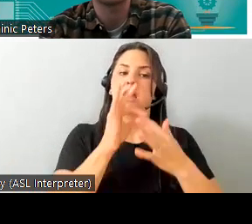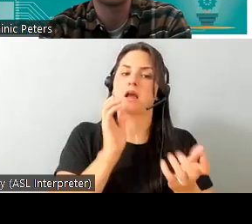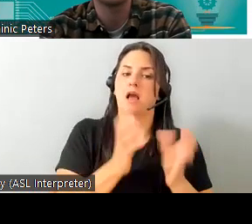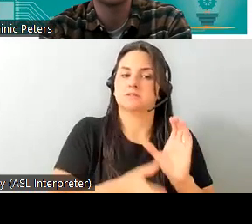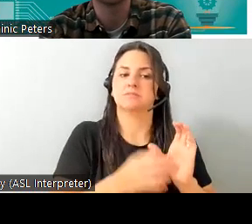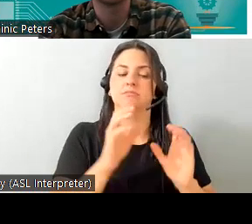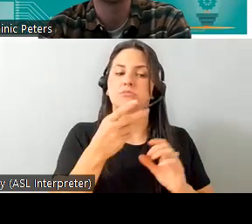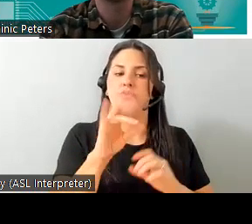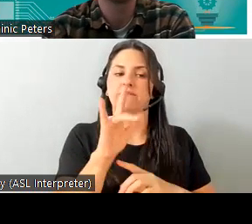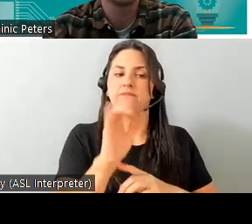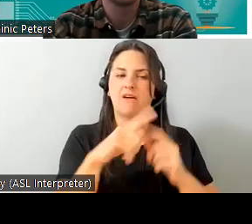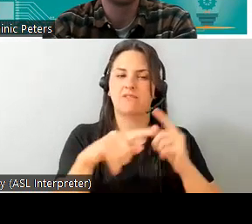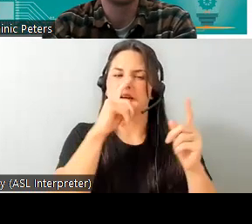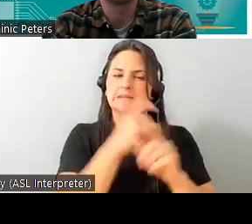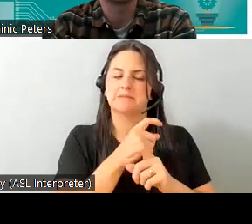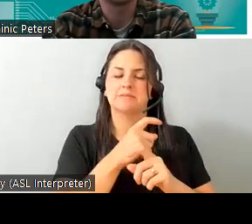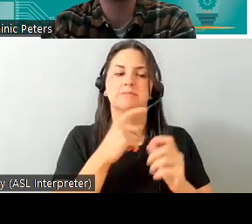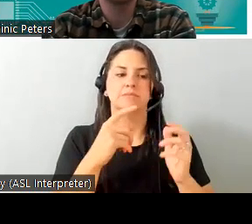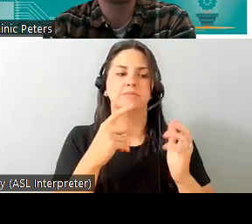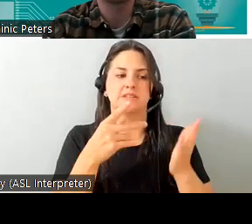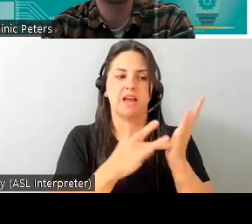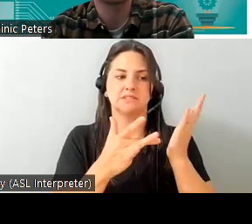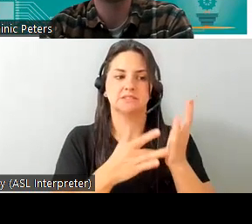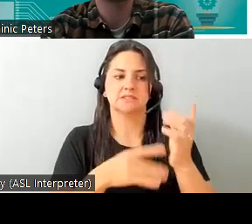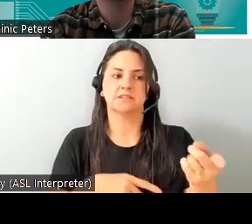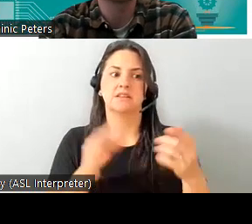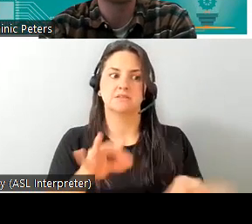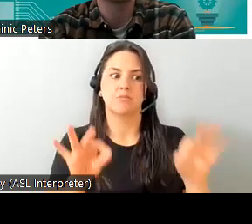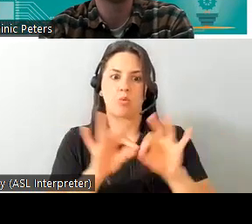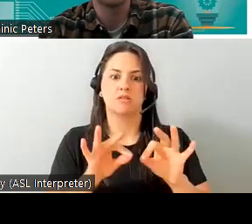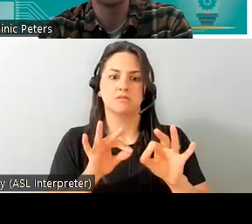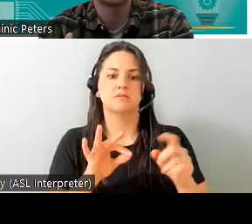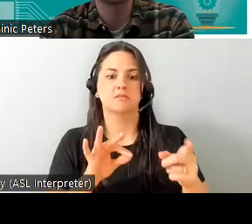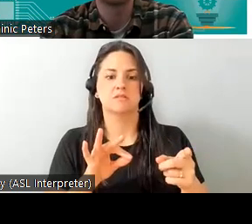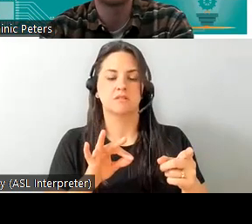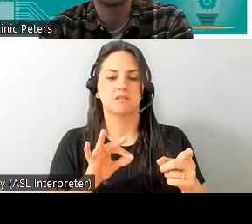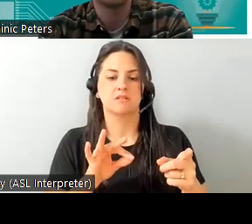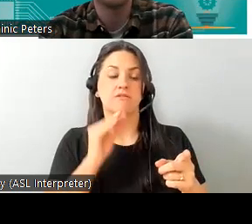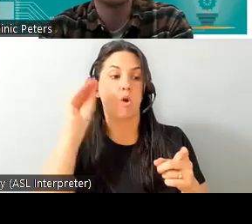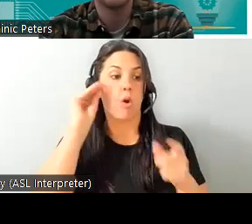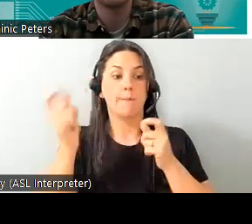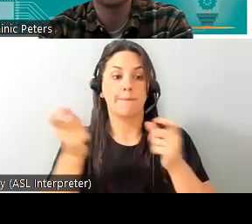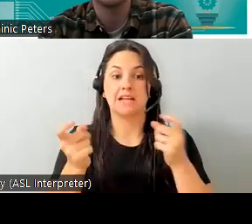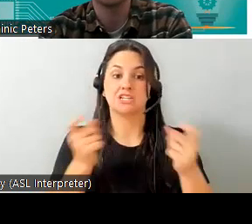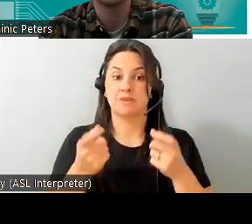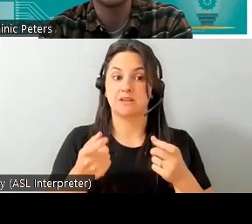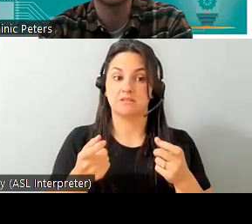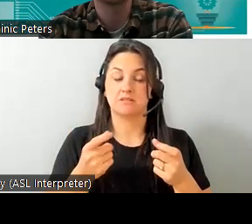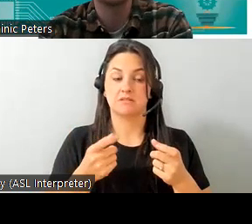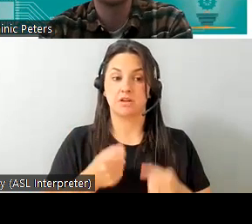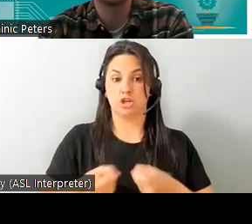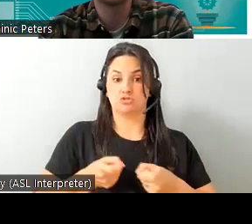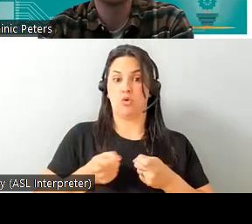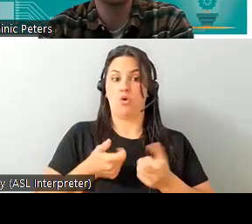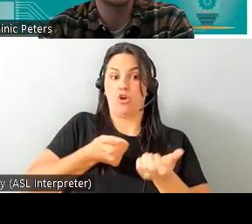or more complex devices so this is really important in the context of our home management controller that we're developing for this project